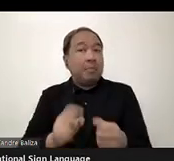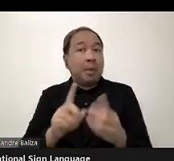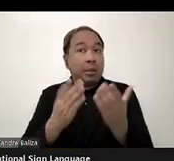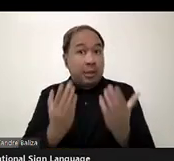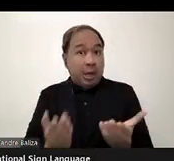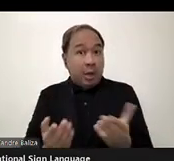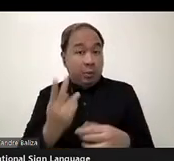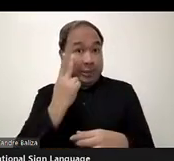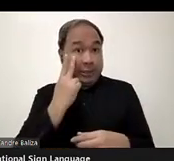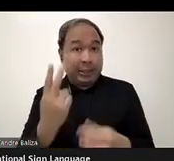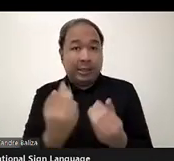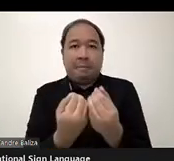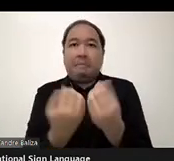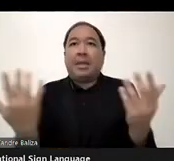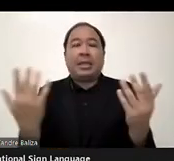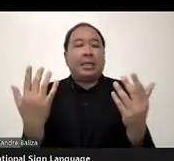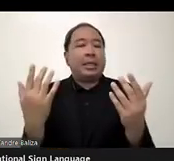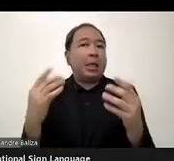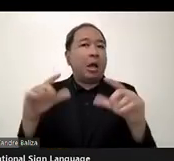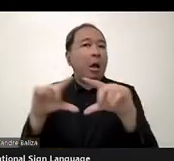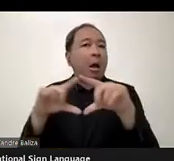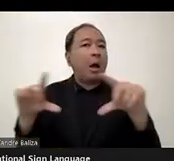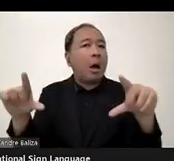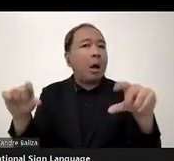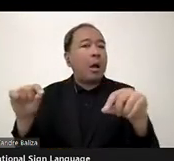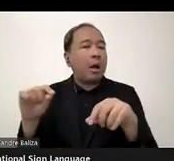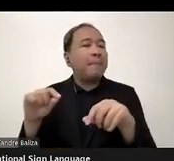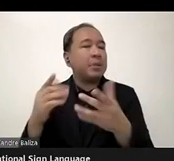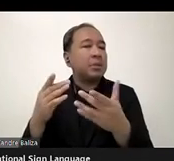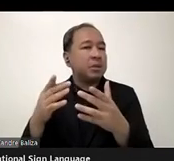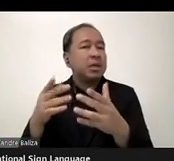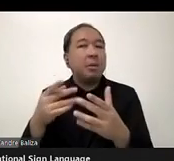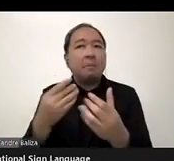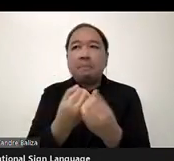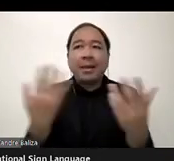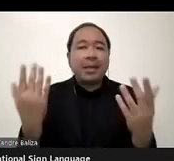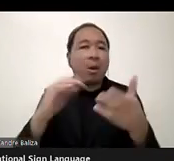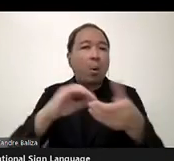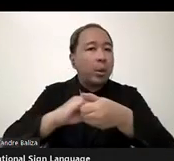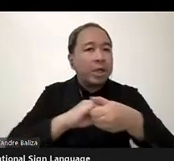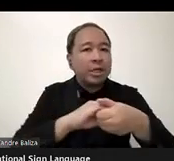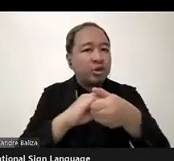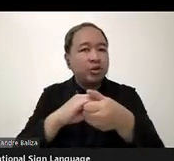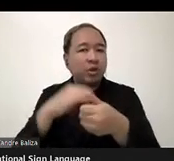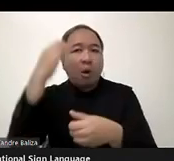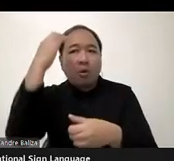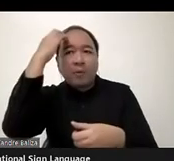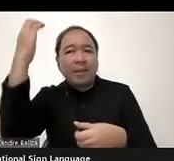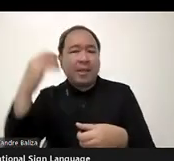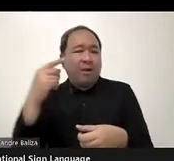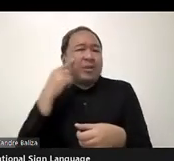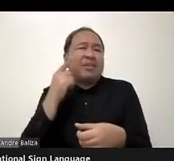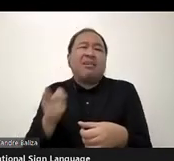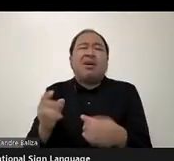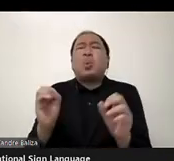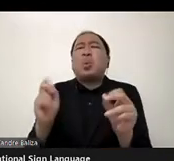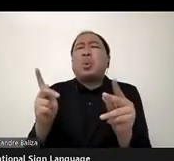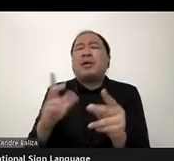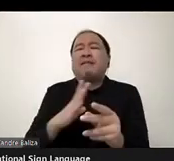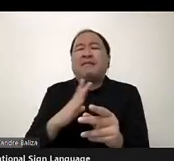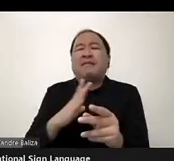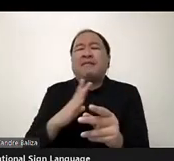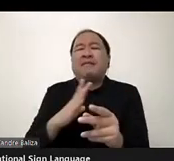companies, many organizations, including governments, think that it's enough, that we invest a lot of money